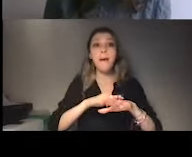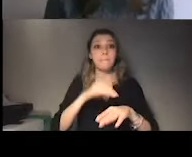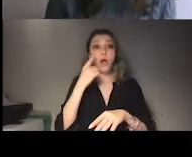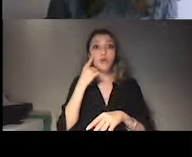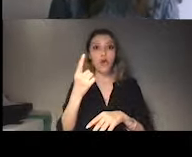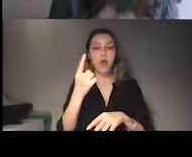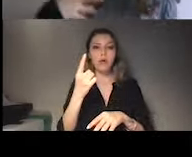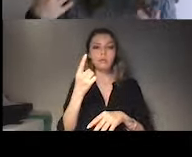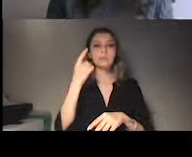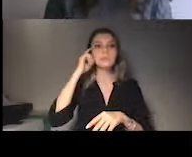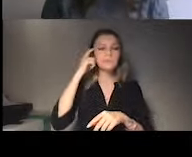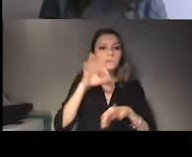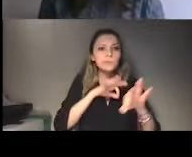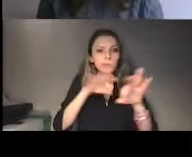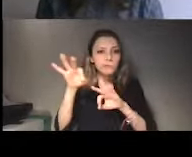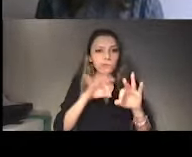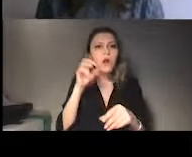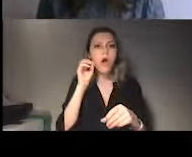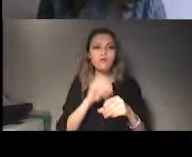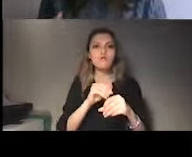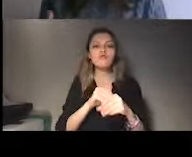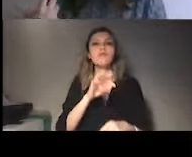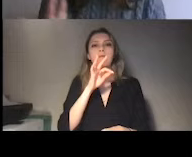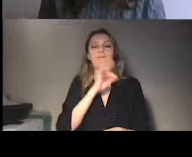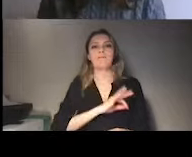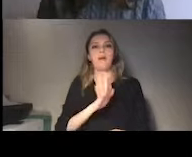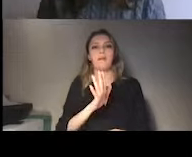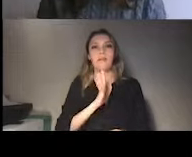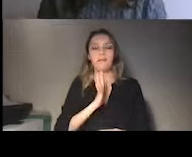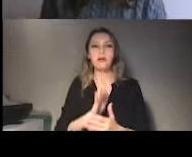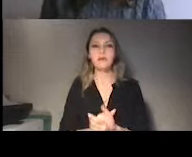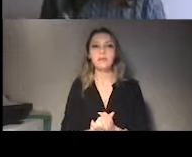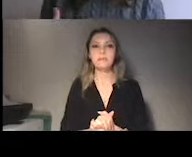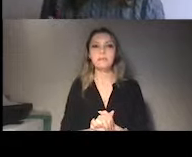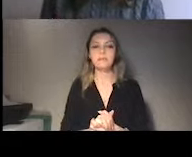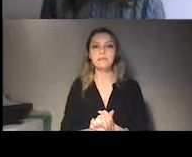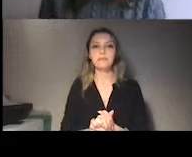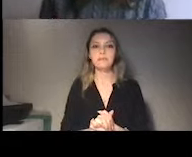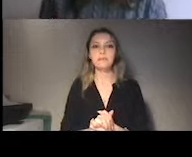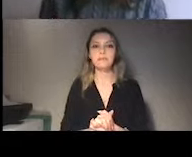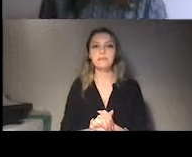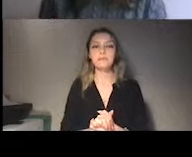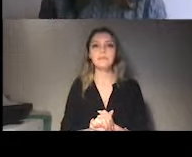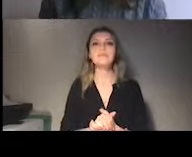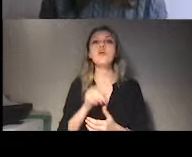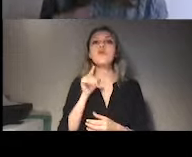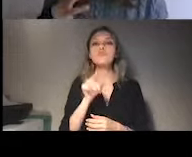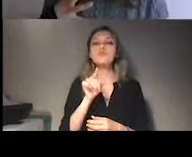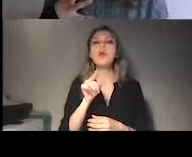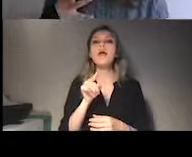For those who are interested then in the future to engage also in the preparation phase of the UPR,